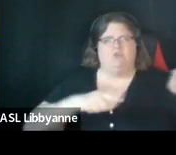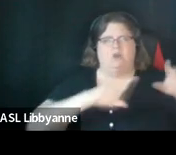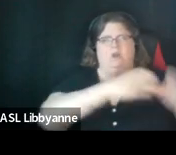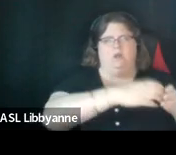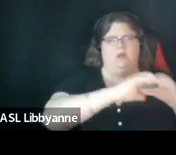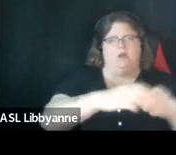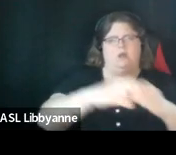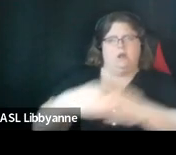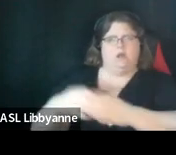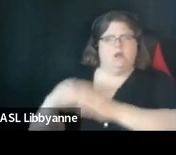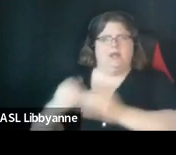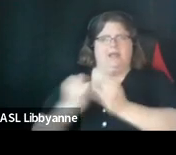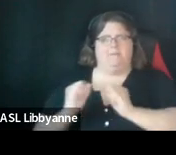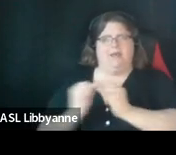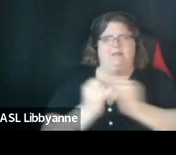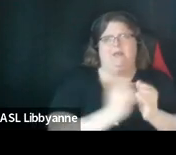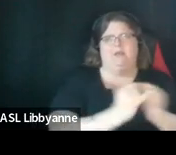the different